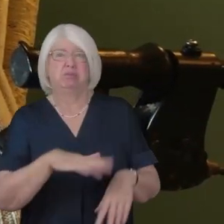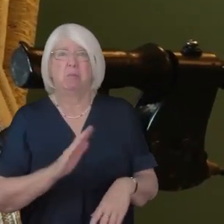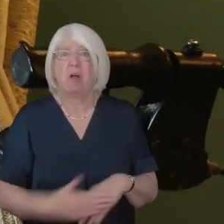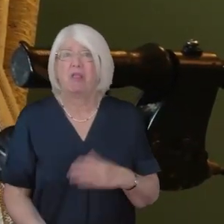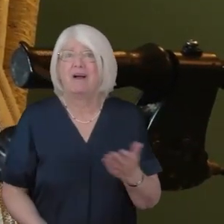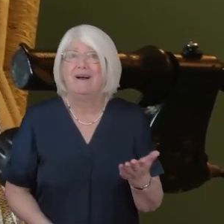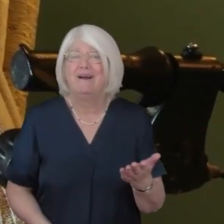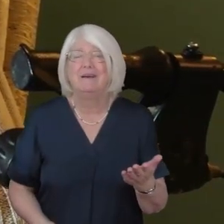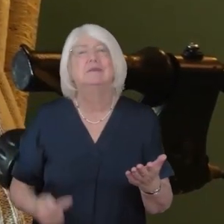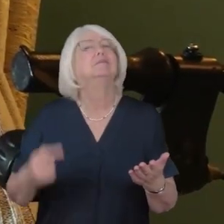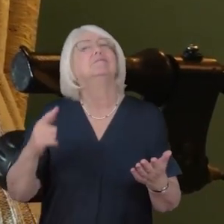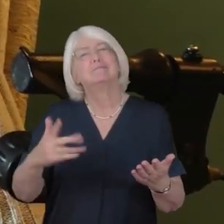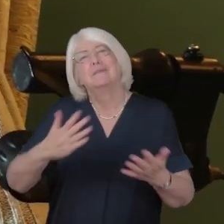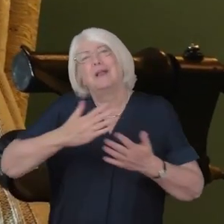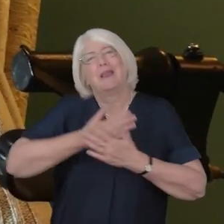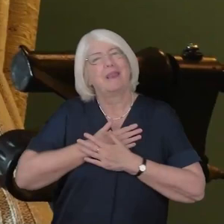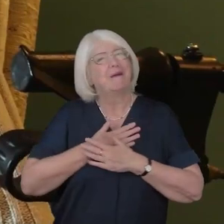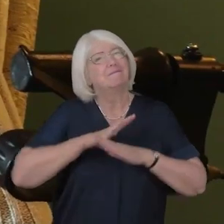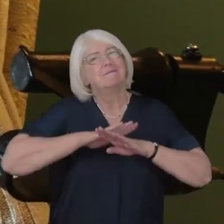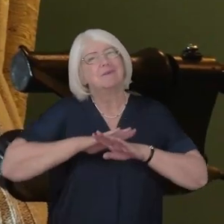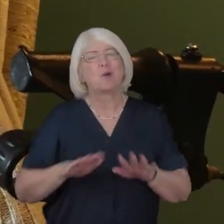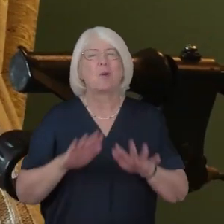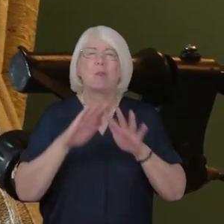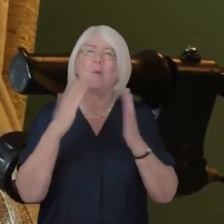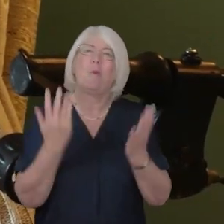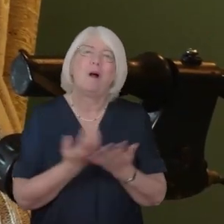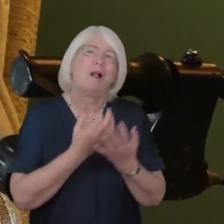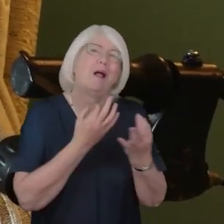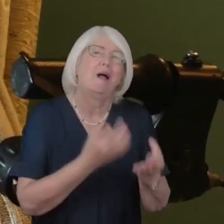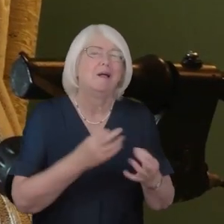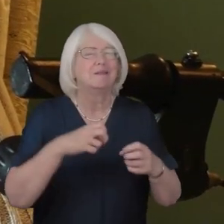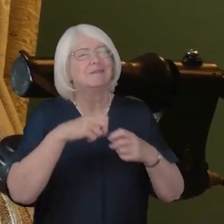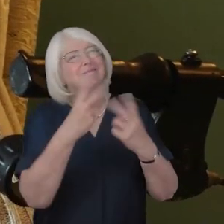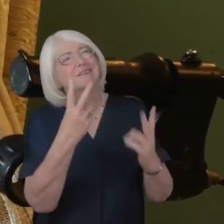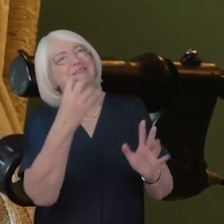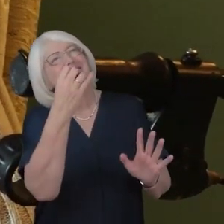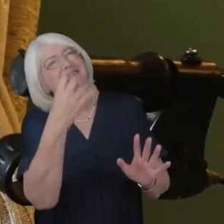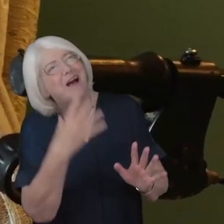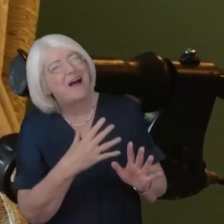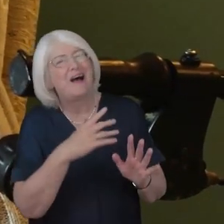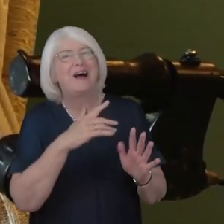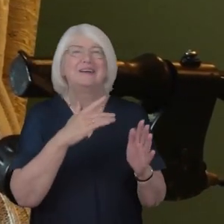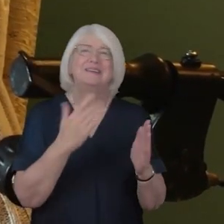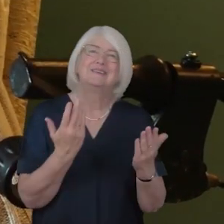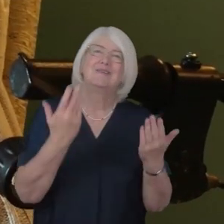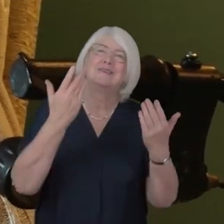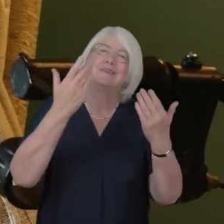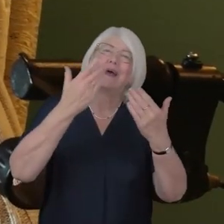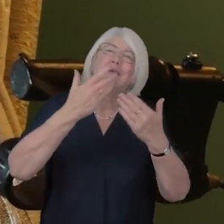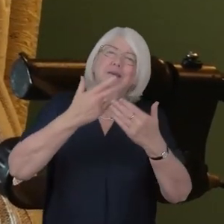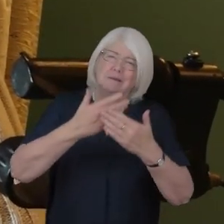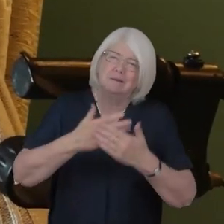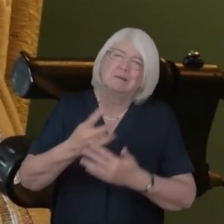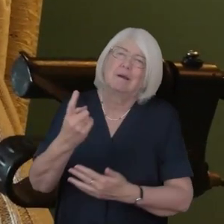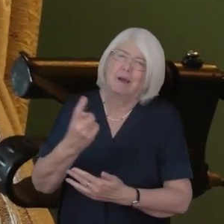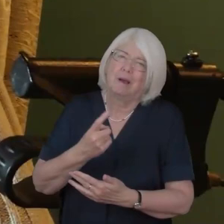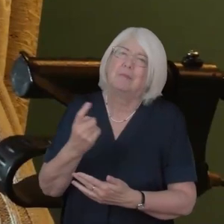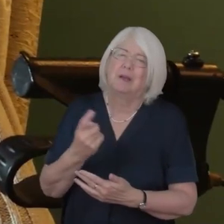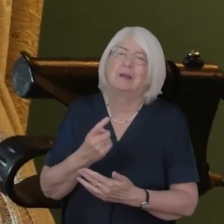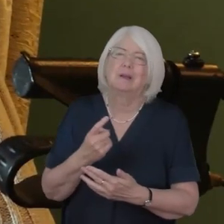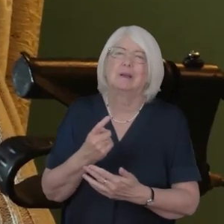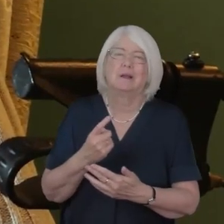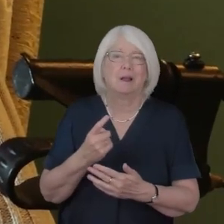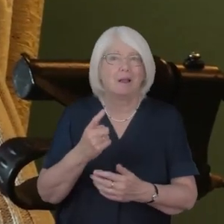not the world The brightness of the sun For night falls The colour of the flowers